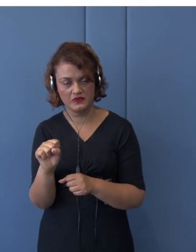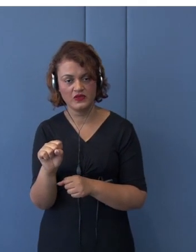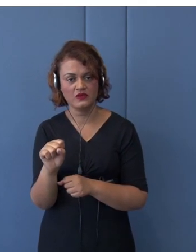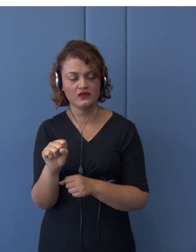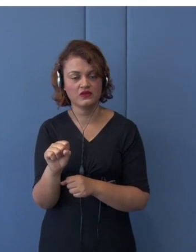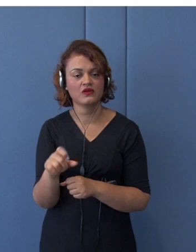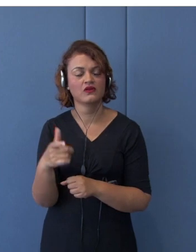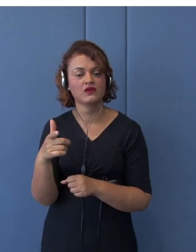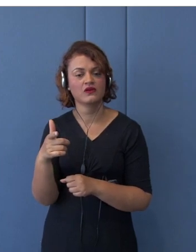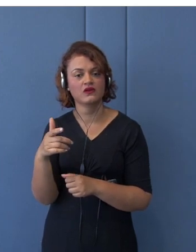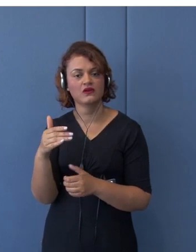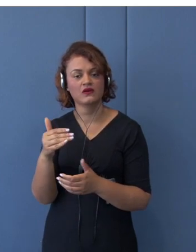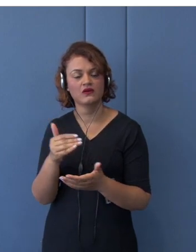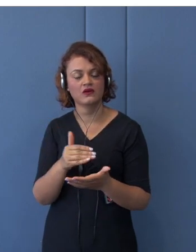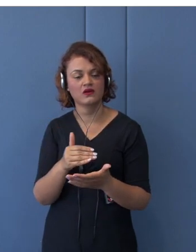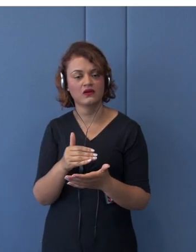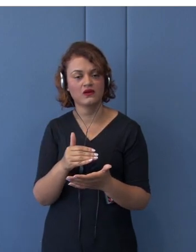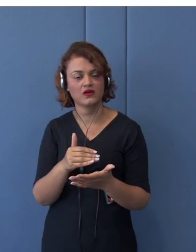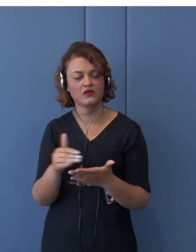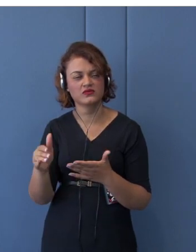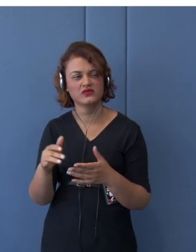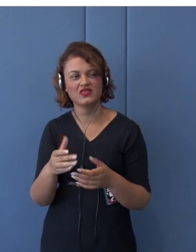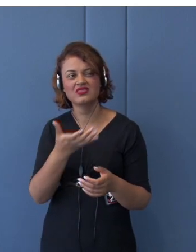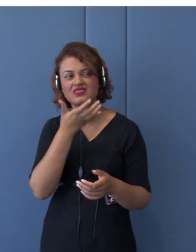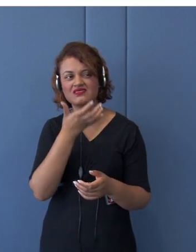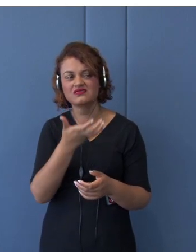that was December 2018.